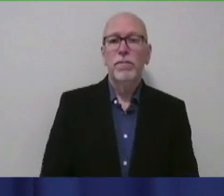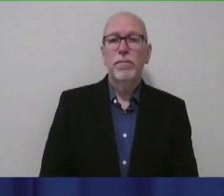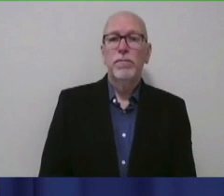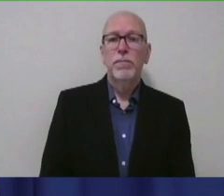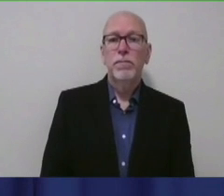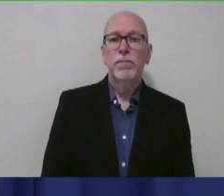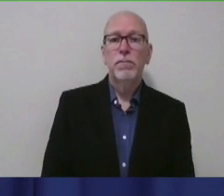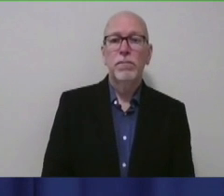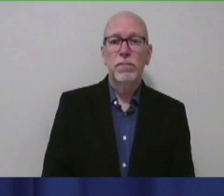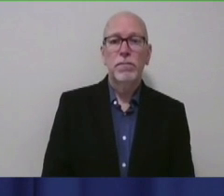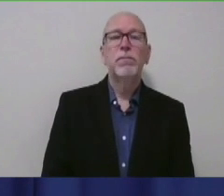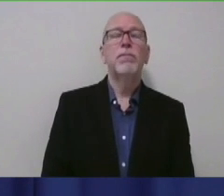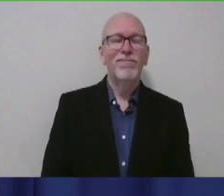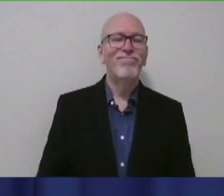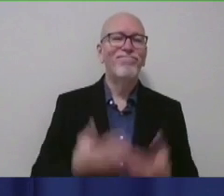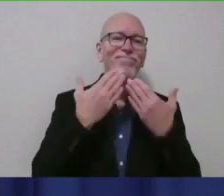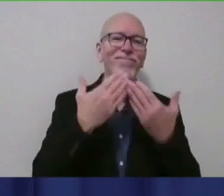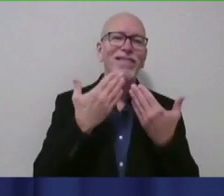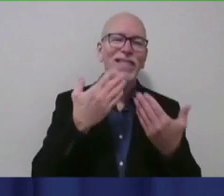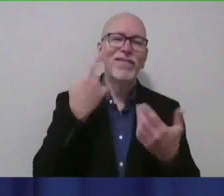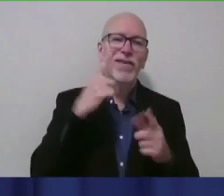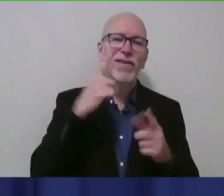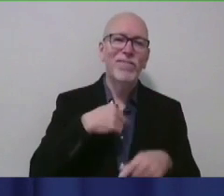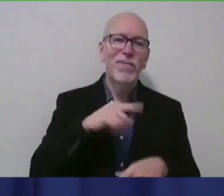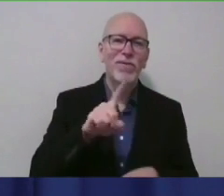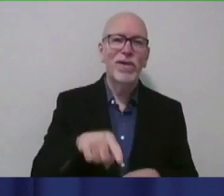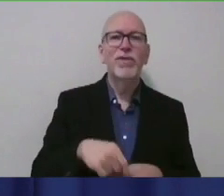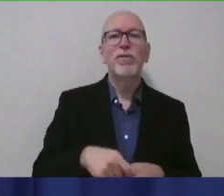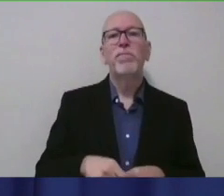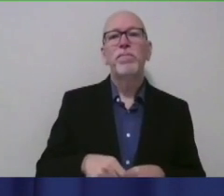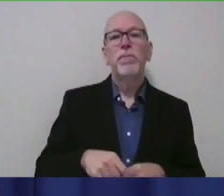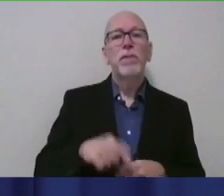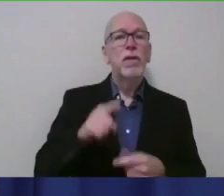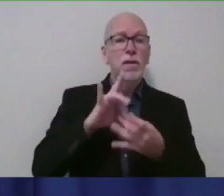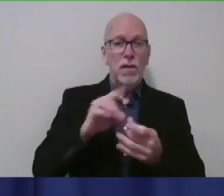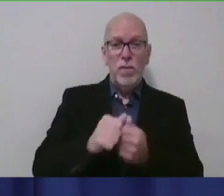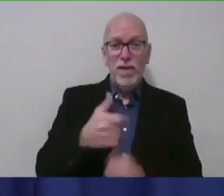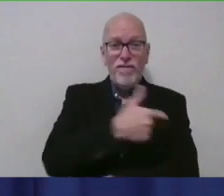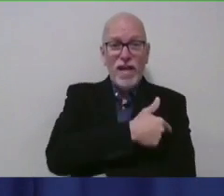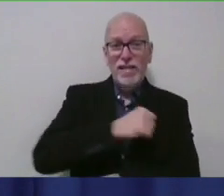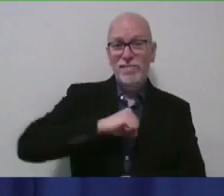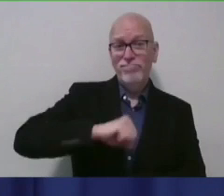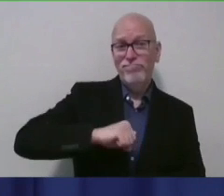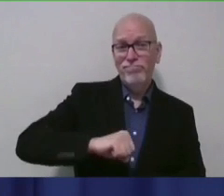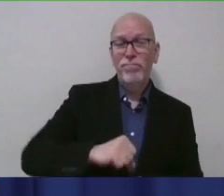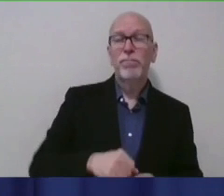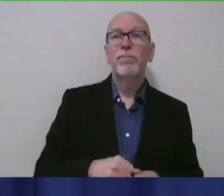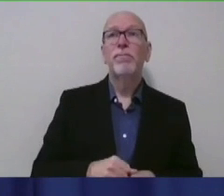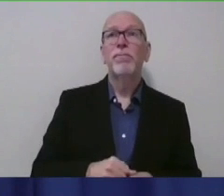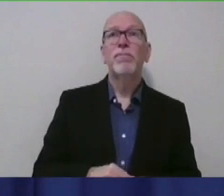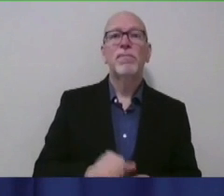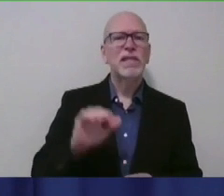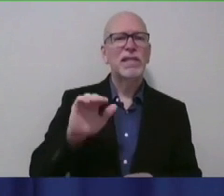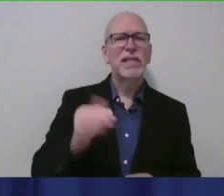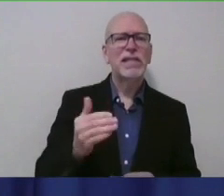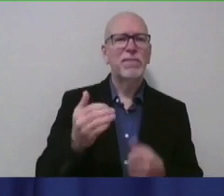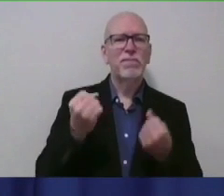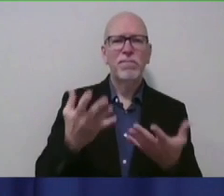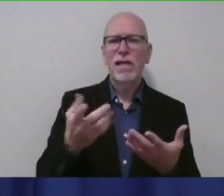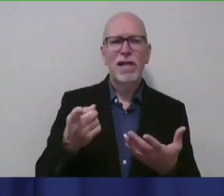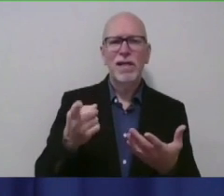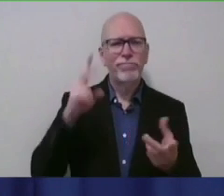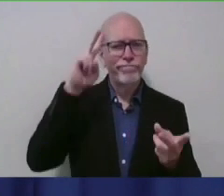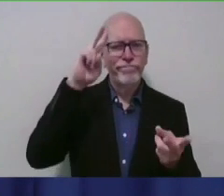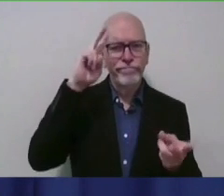Good morning. Thank you for taking our questions. When it comes to vaccine hesitancy, there seems to be a lot of miseducation